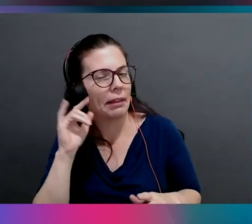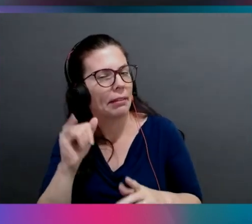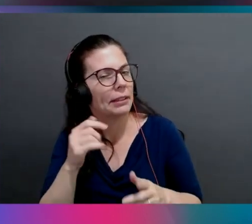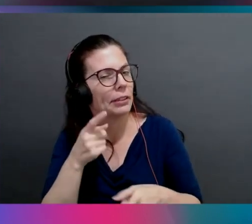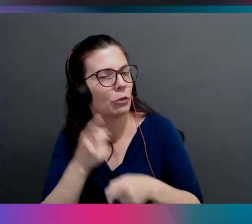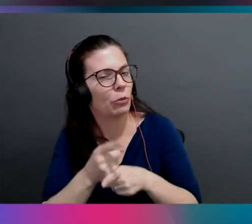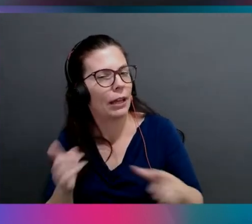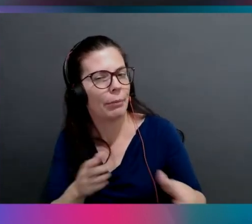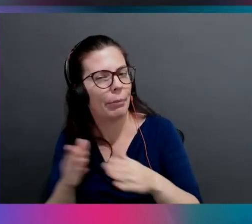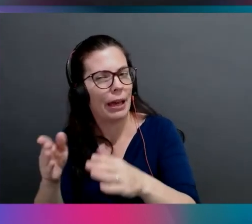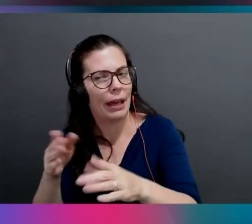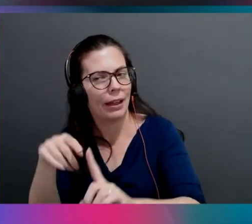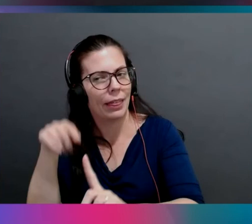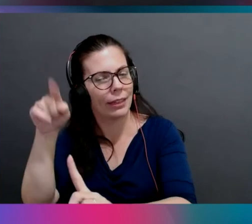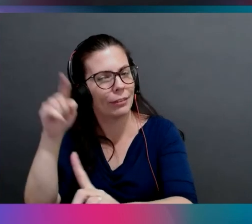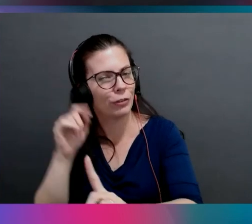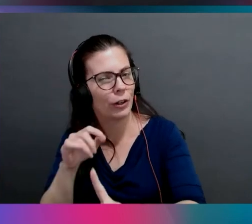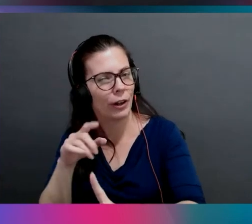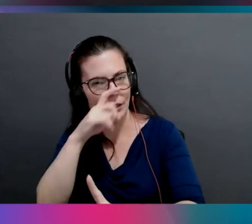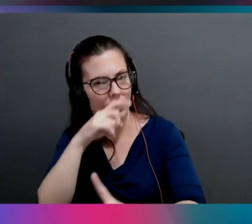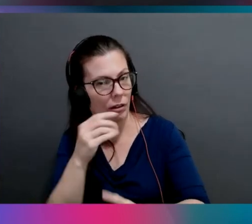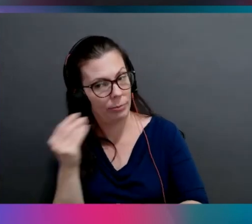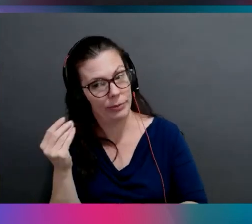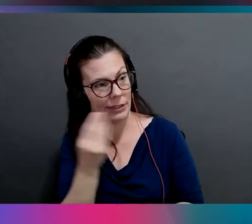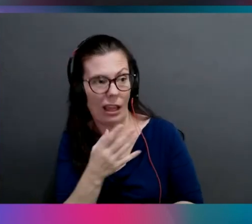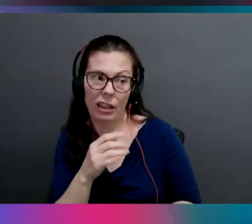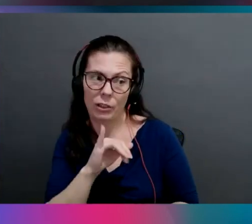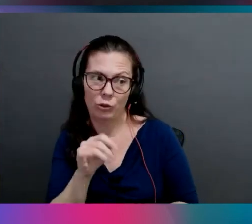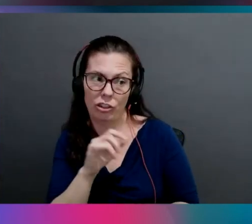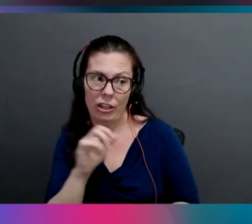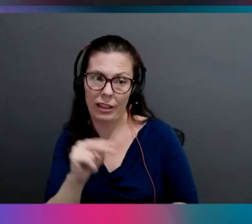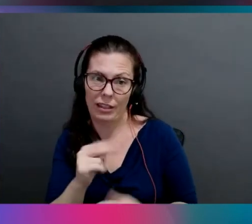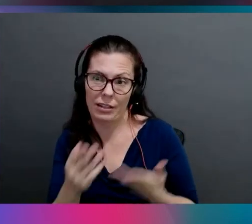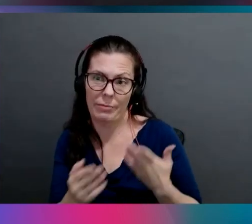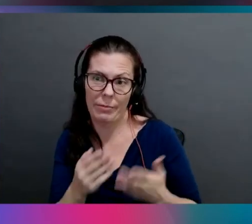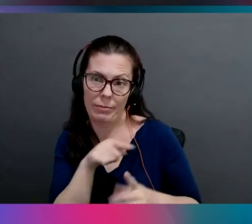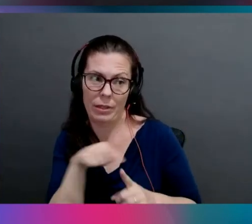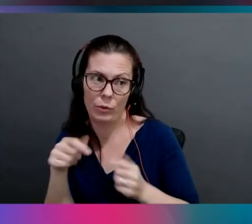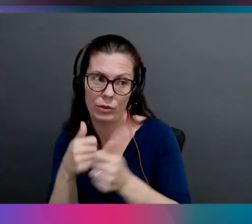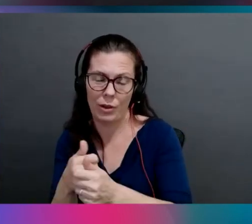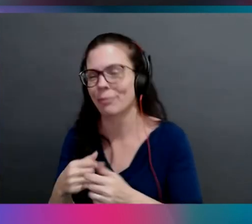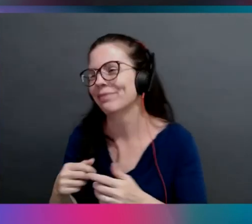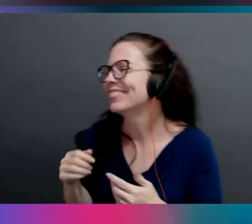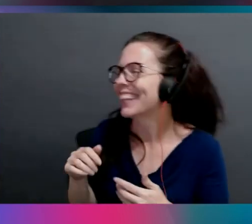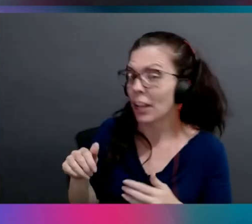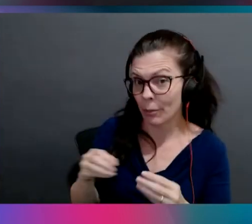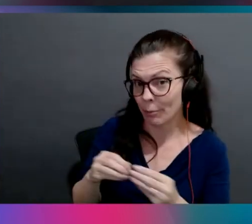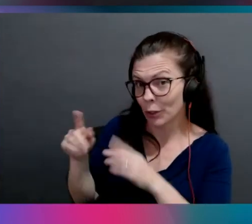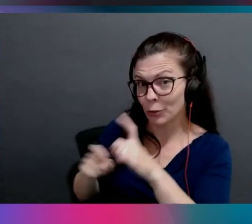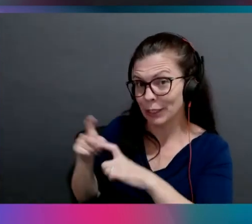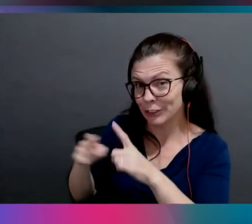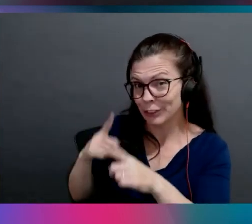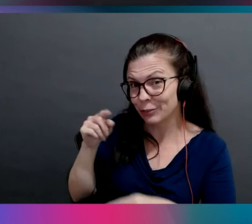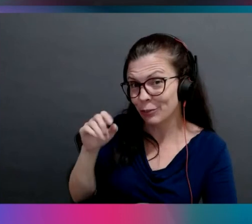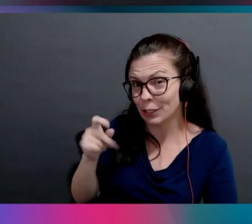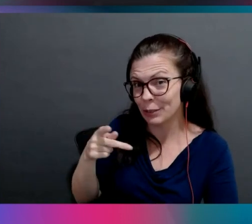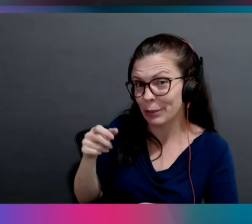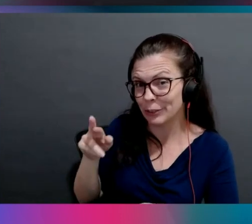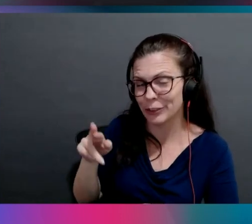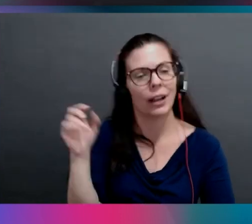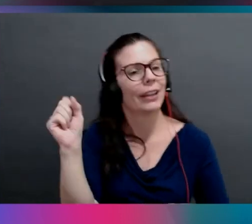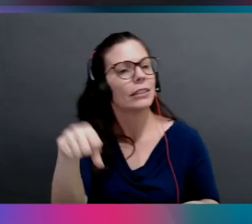I think so. Saying, Jillian. Um, did you have any more questions for Spencer, Jillian? Yeah, you know, you were